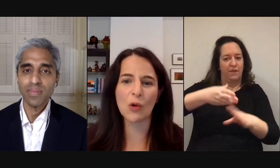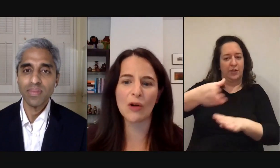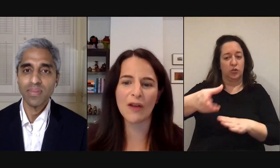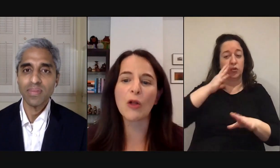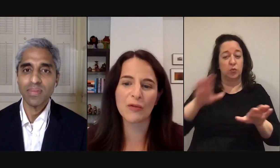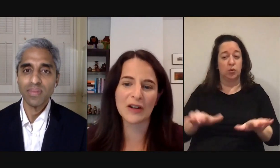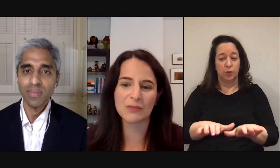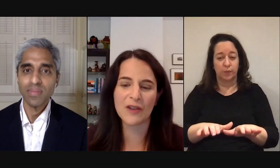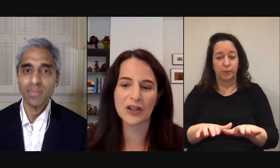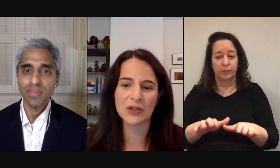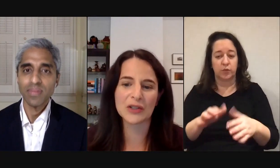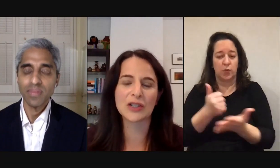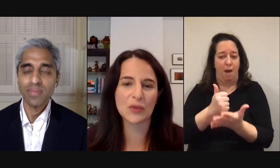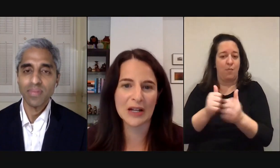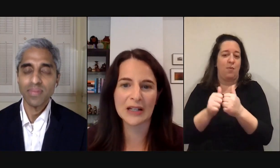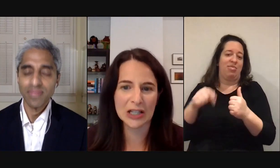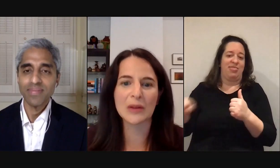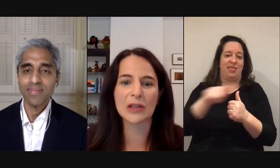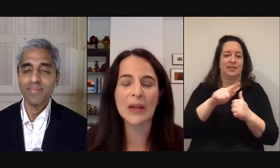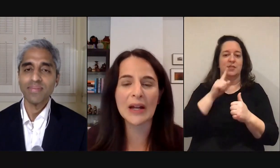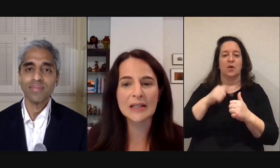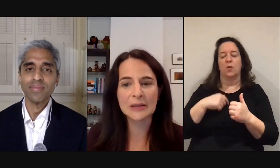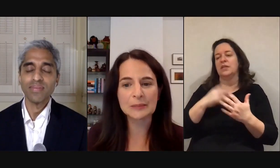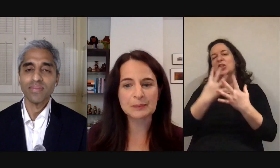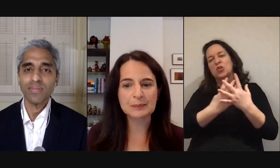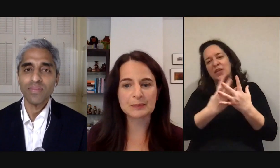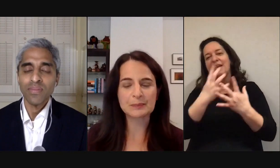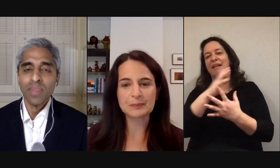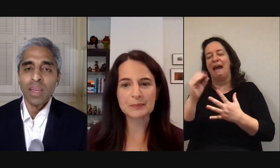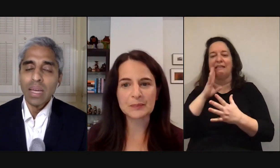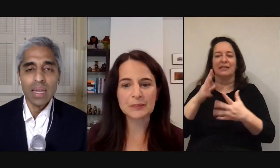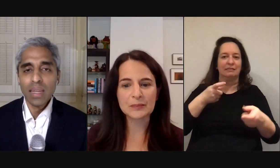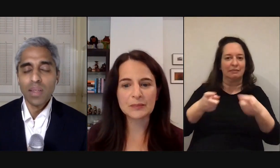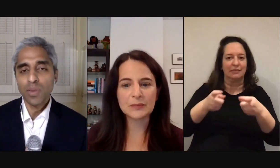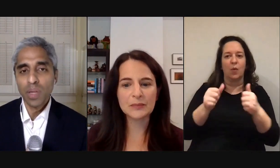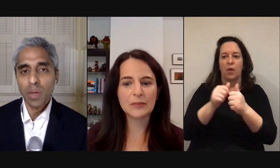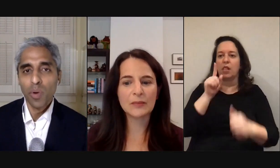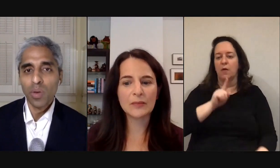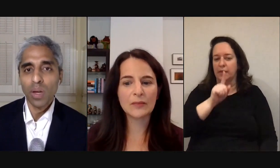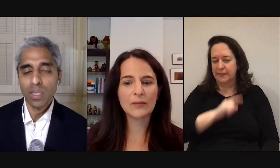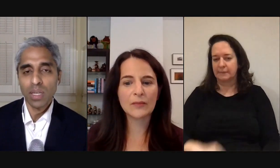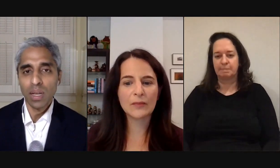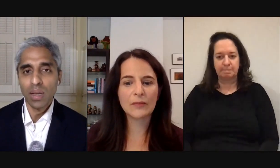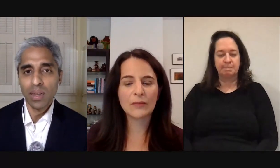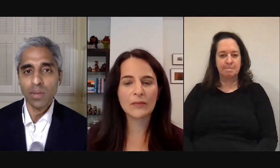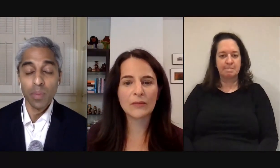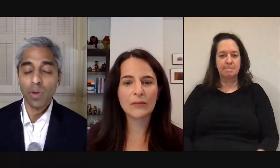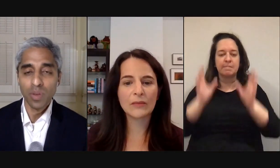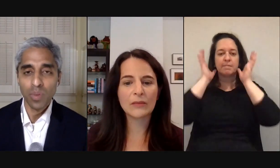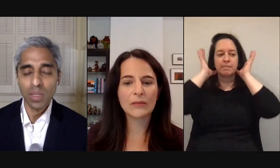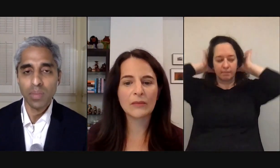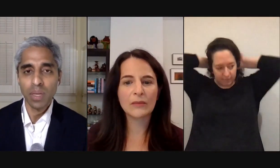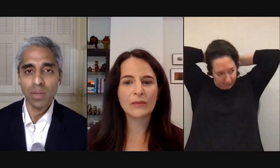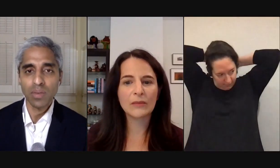a question about the role of health prevent professionals in screening and dealing with loneliness yeah it's a really important question and and it's